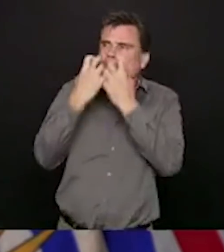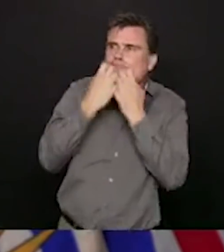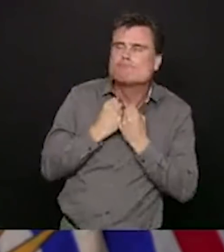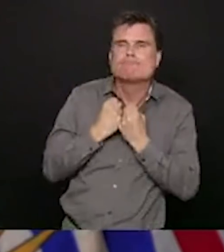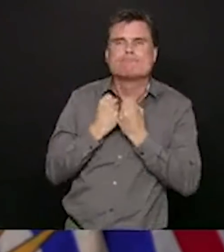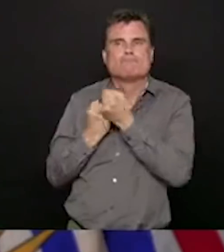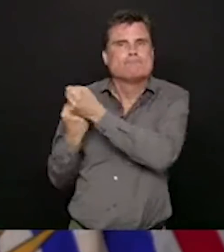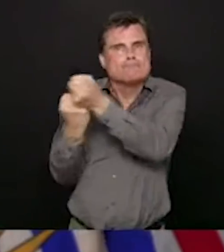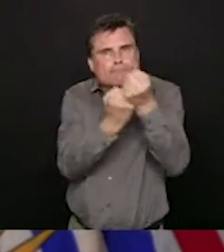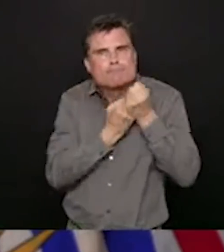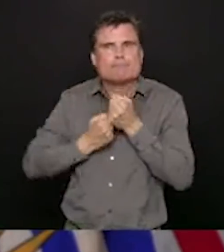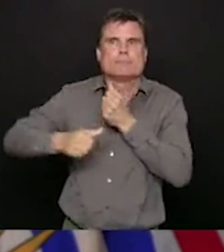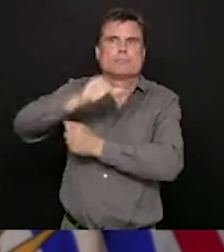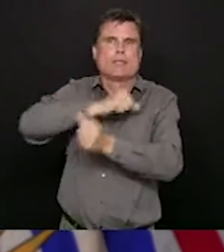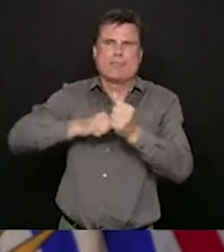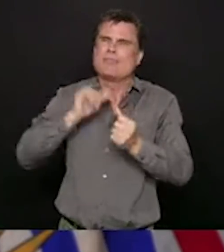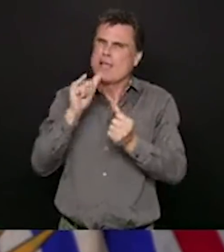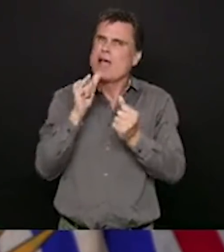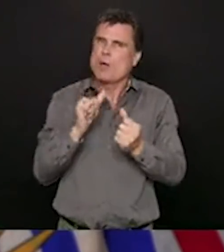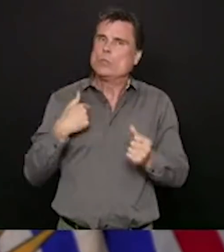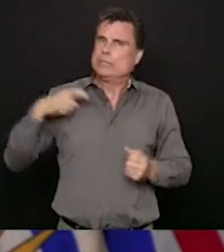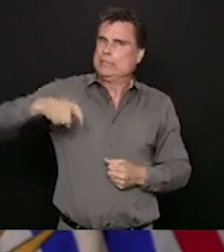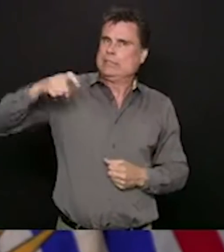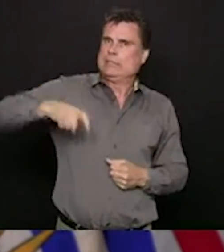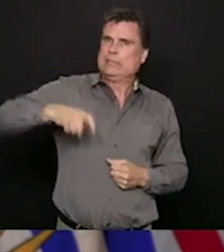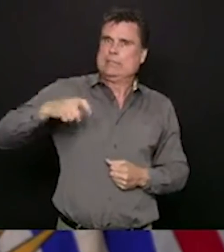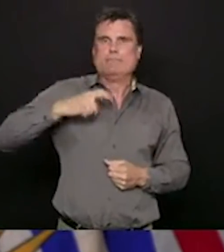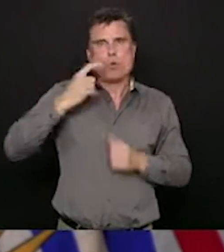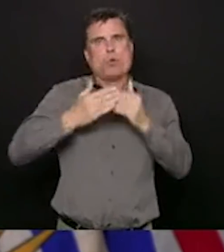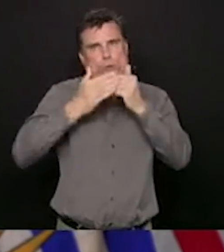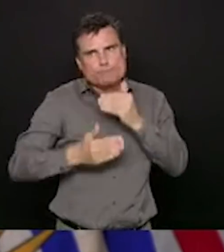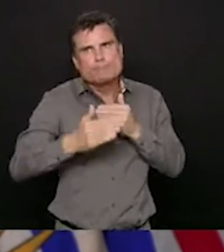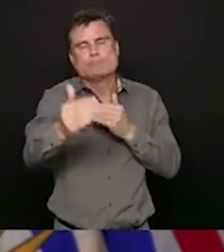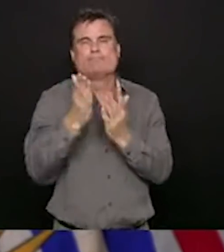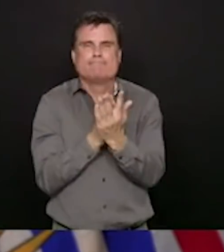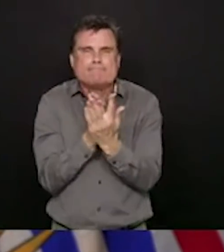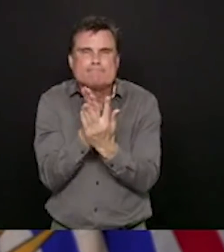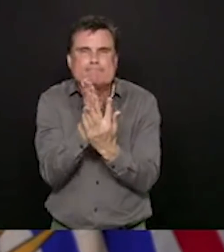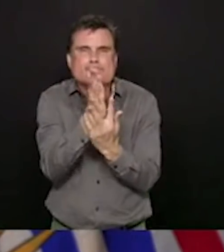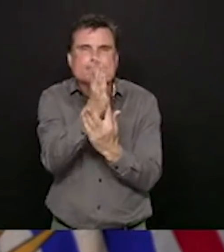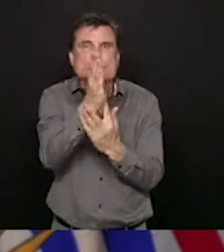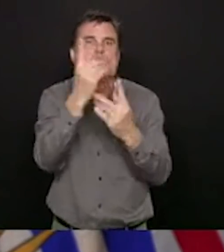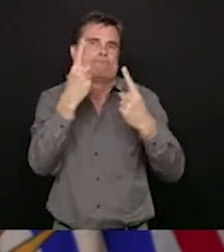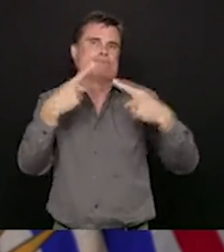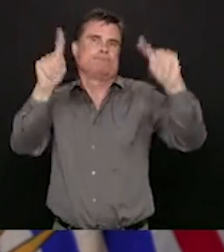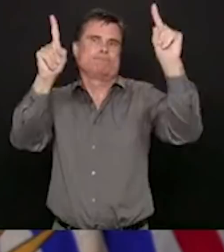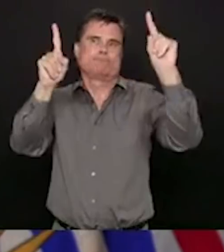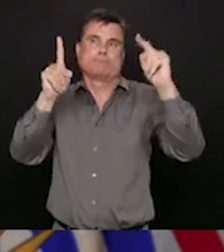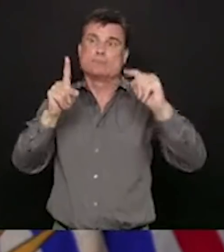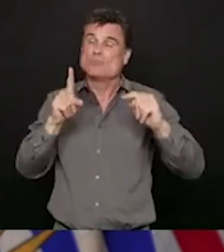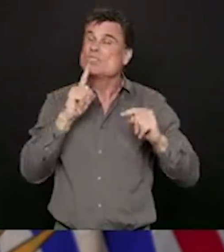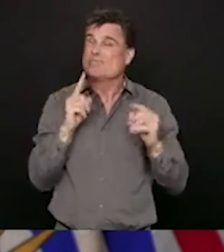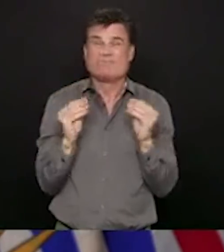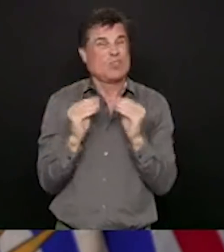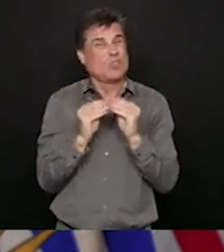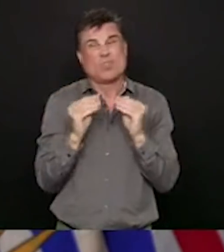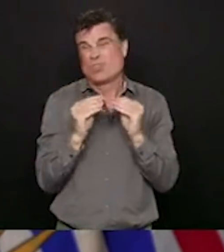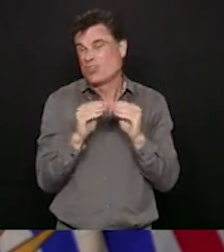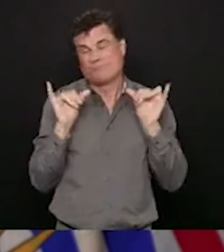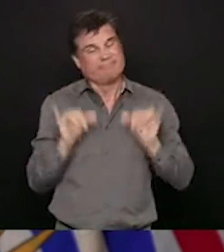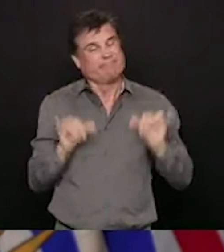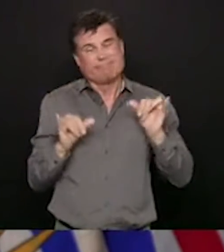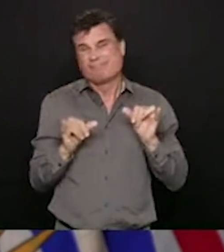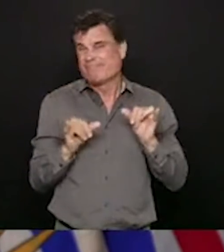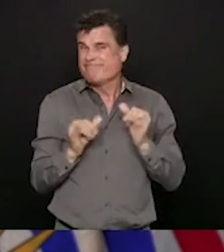this. We need to continue to work together to continue to make a difference and to continue to support each other